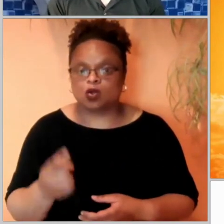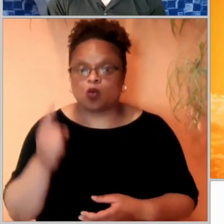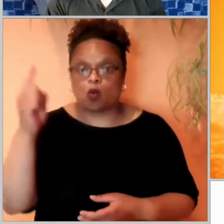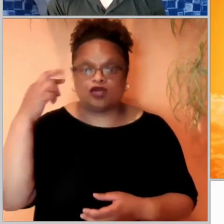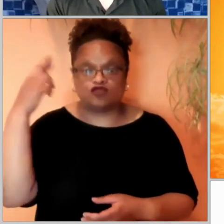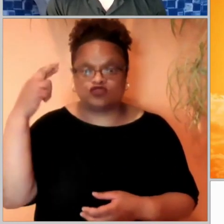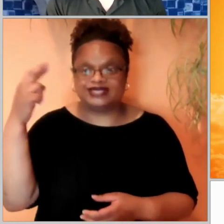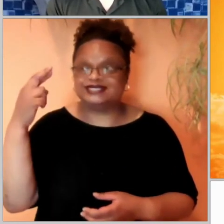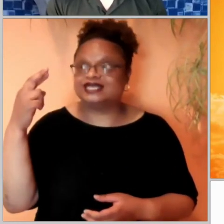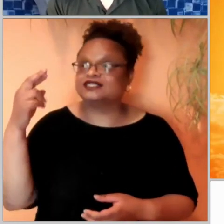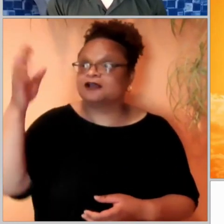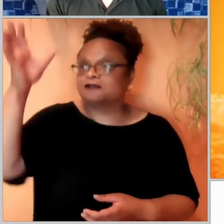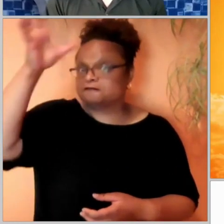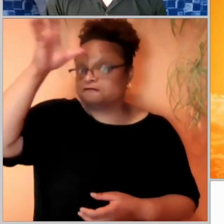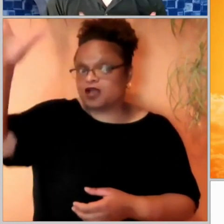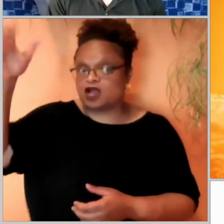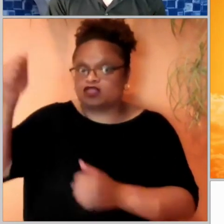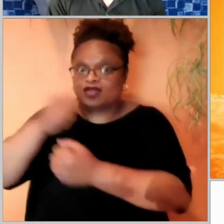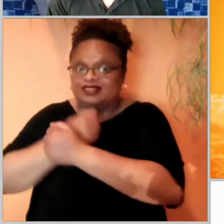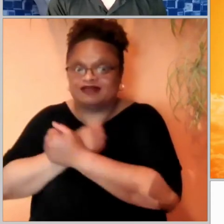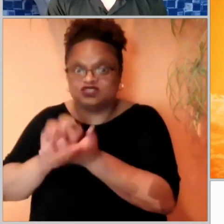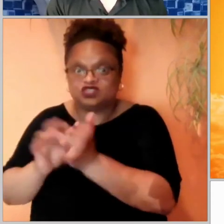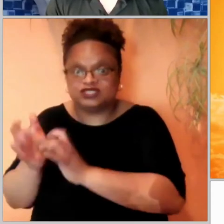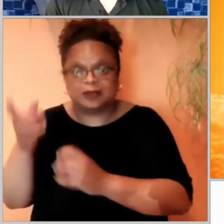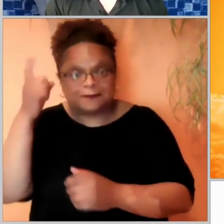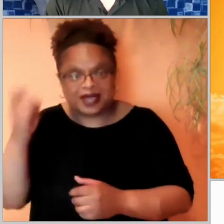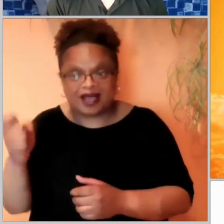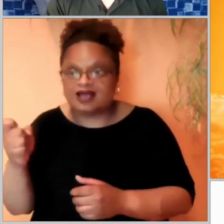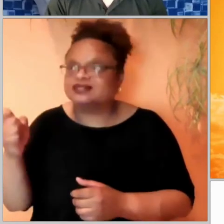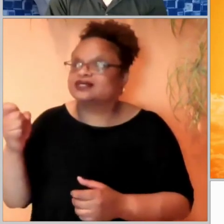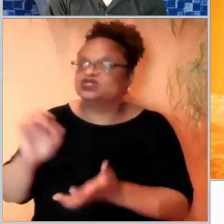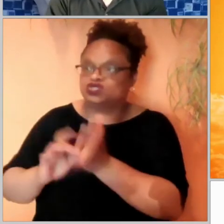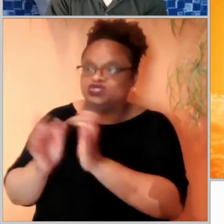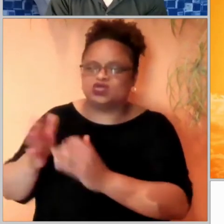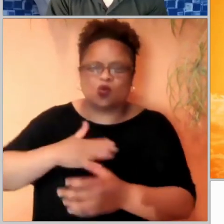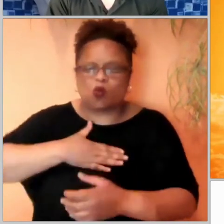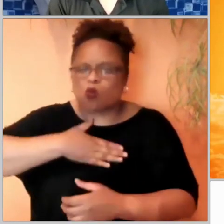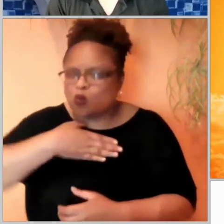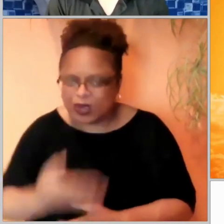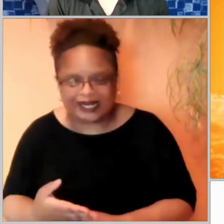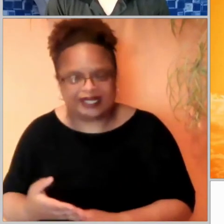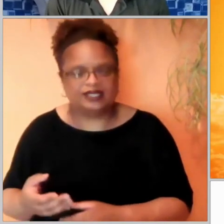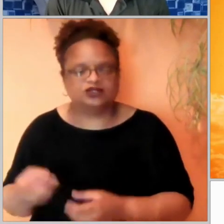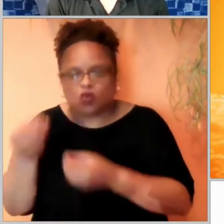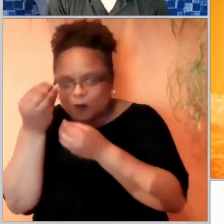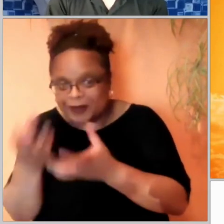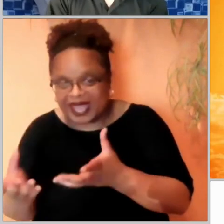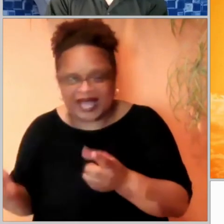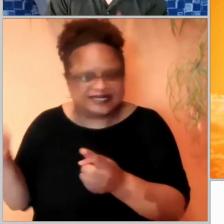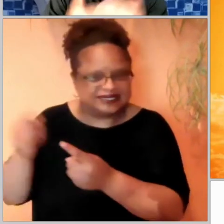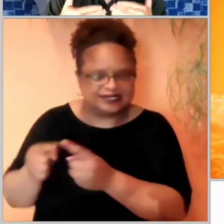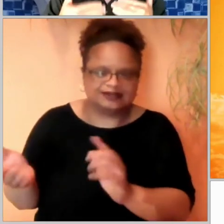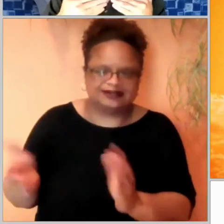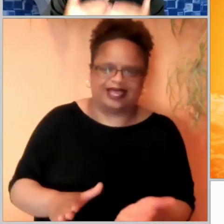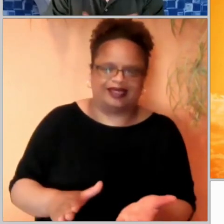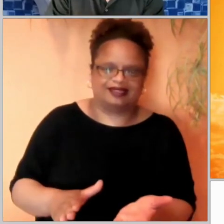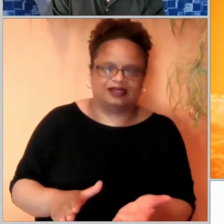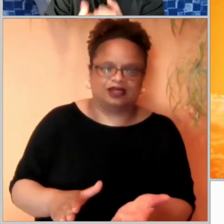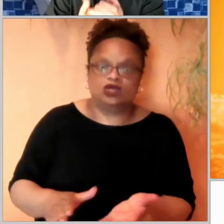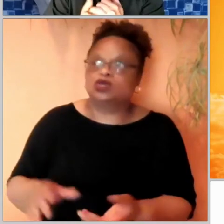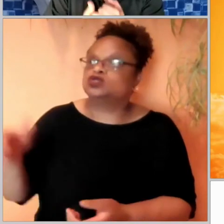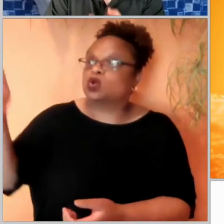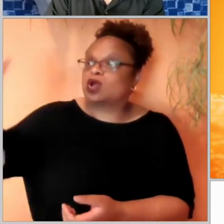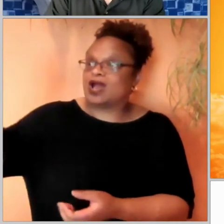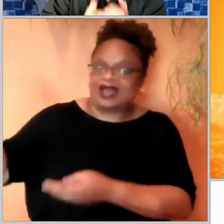that the father loves him is that he is willing to obey, obey unto death. In other words, God gave